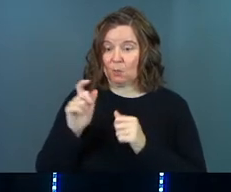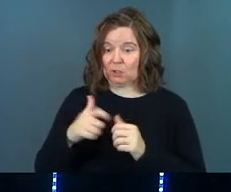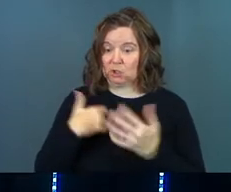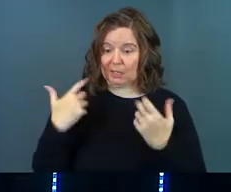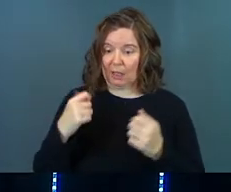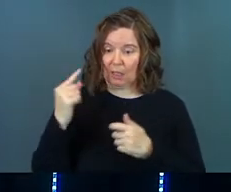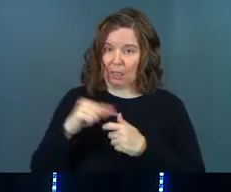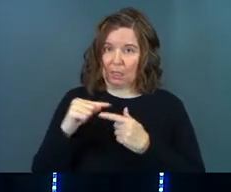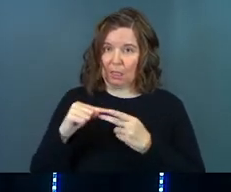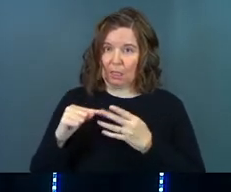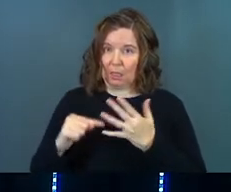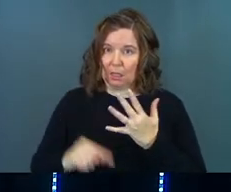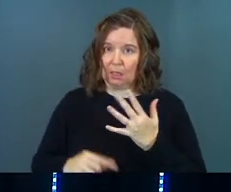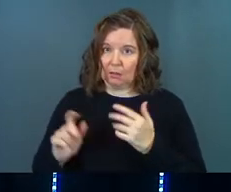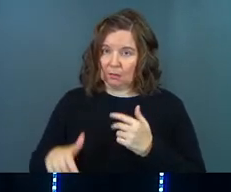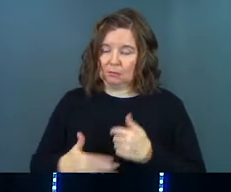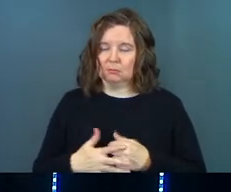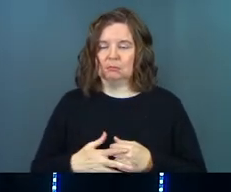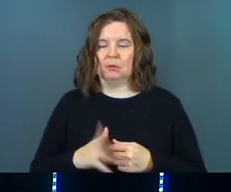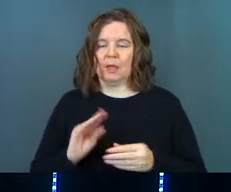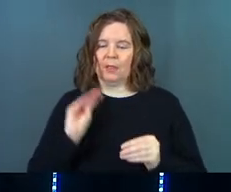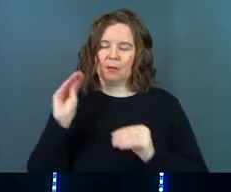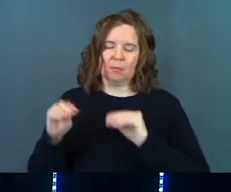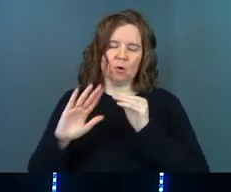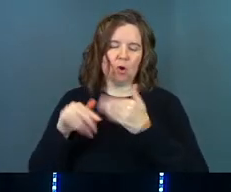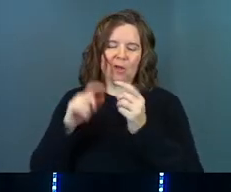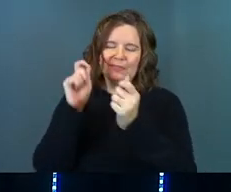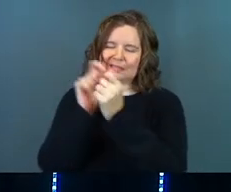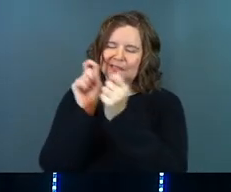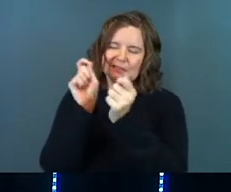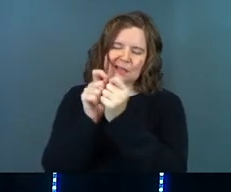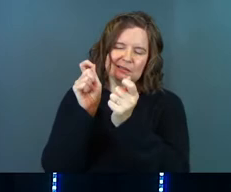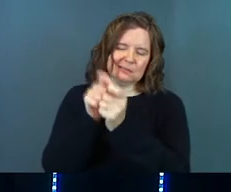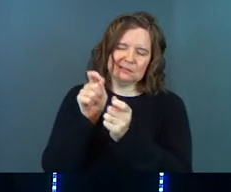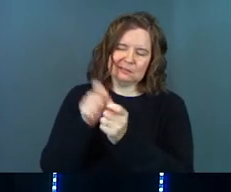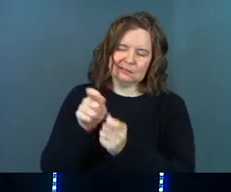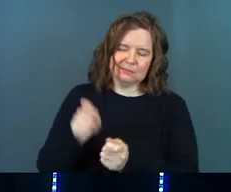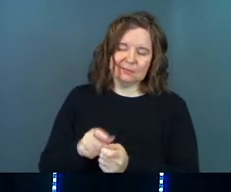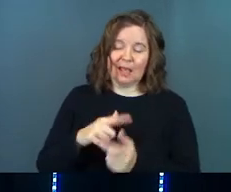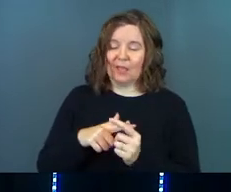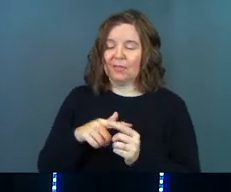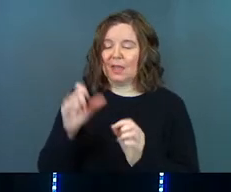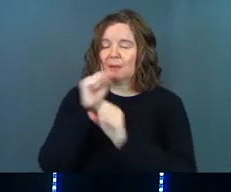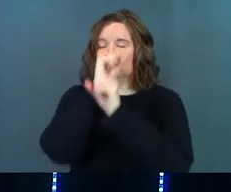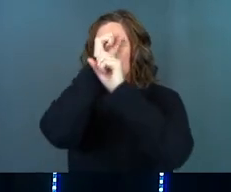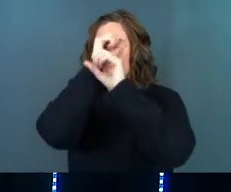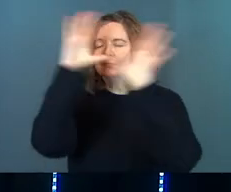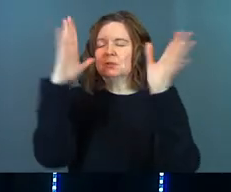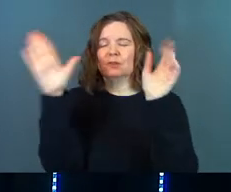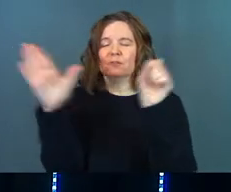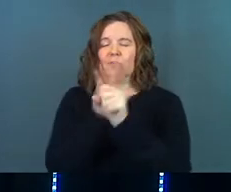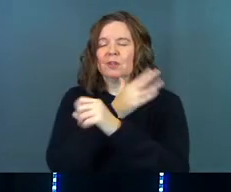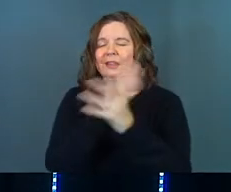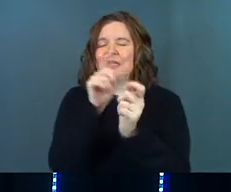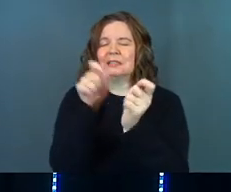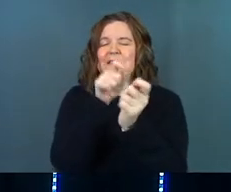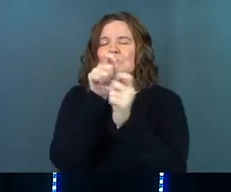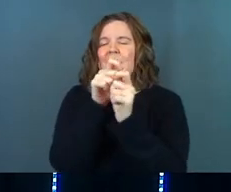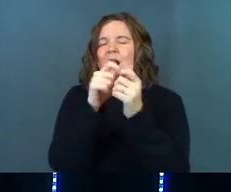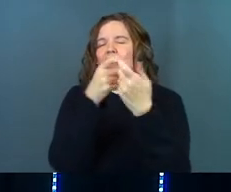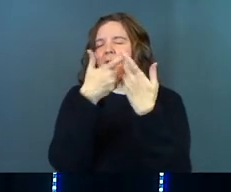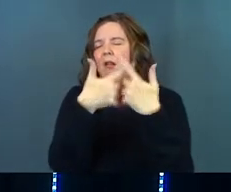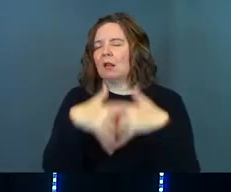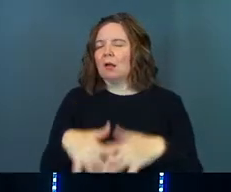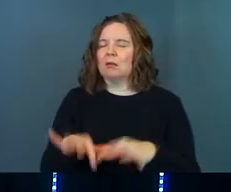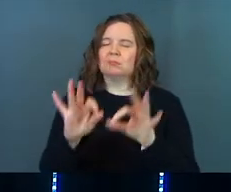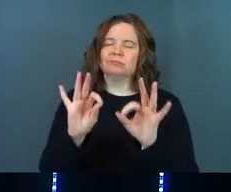he ought to heal the person. And they put all the detail together, and they picture the entire thing is exactly how it's